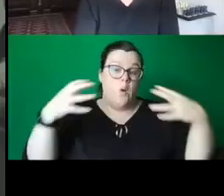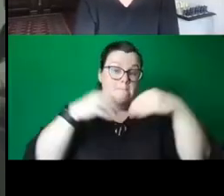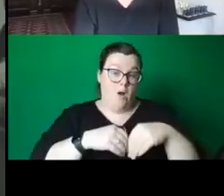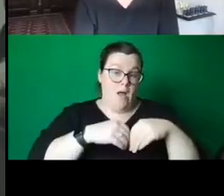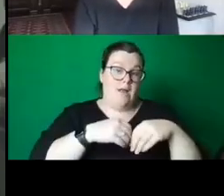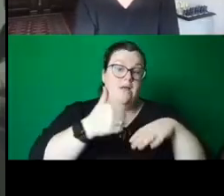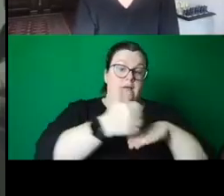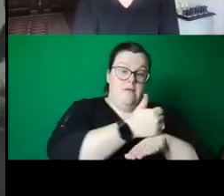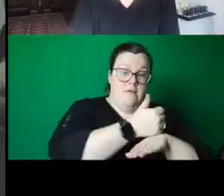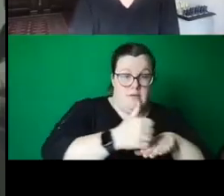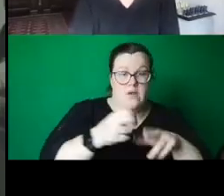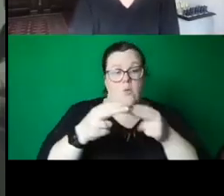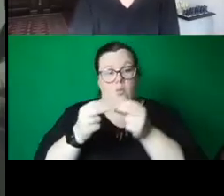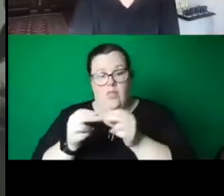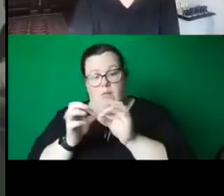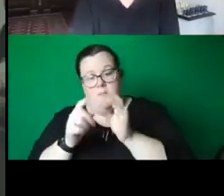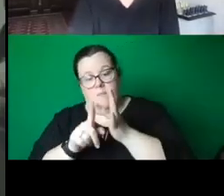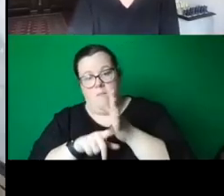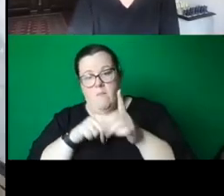with bollards and monuments.